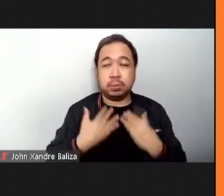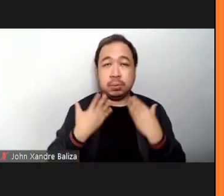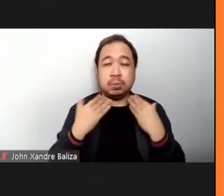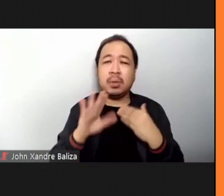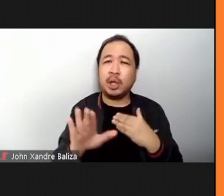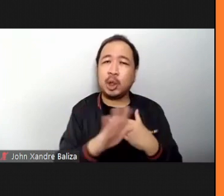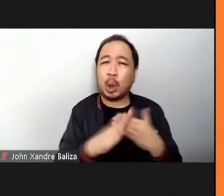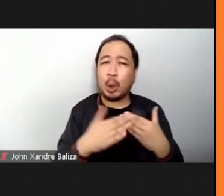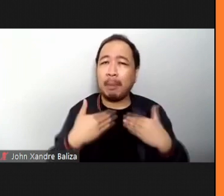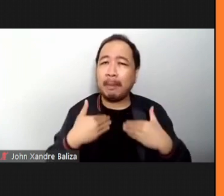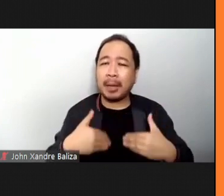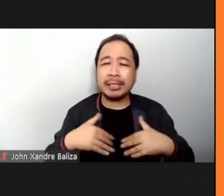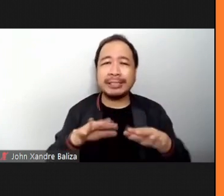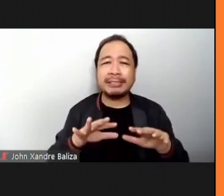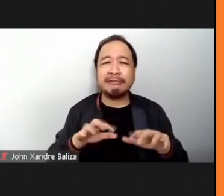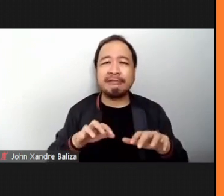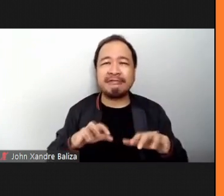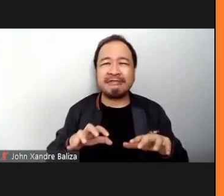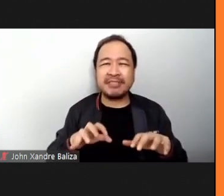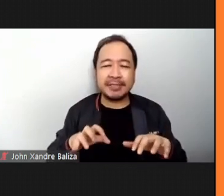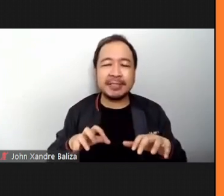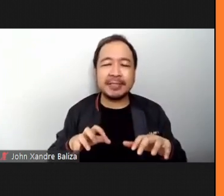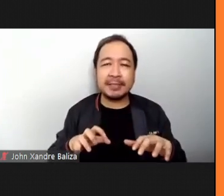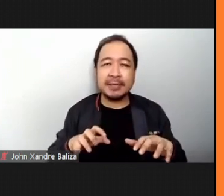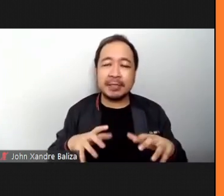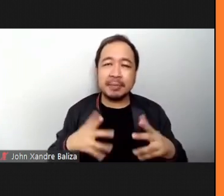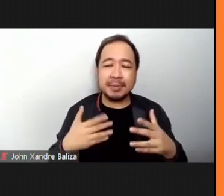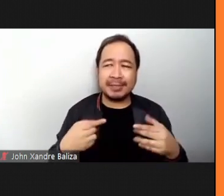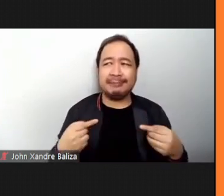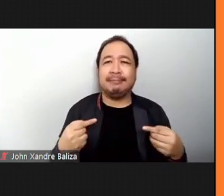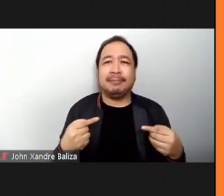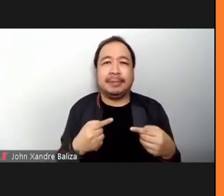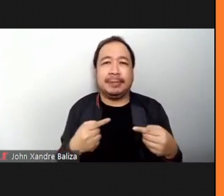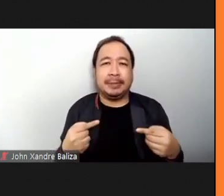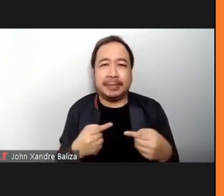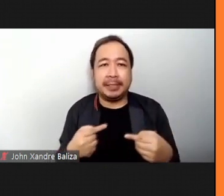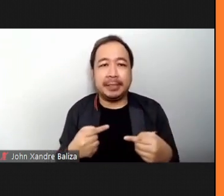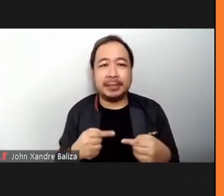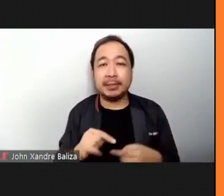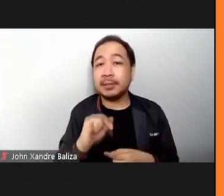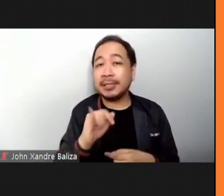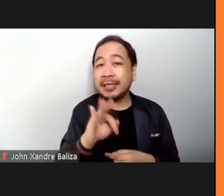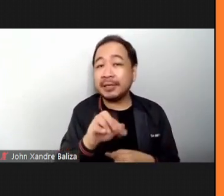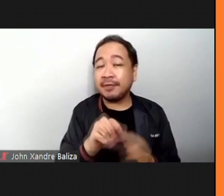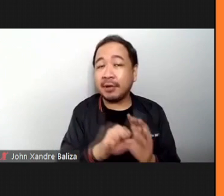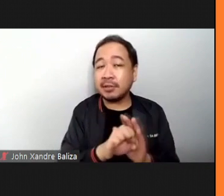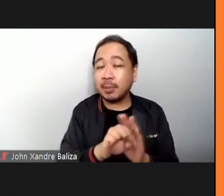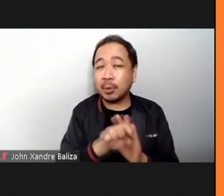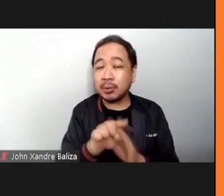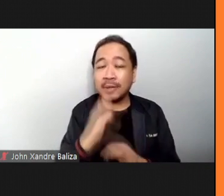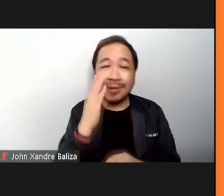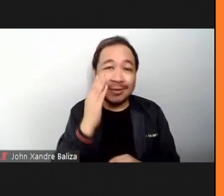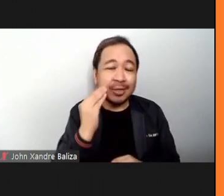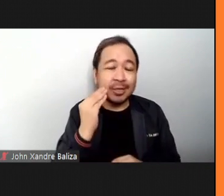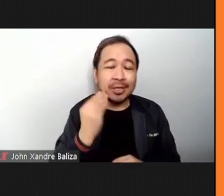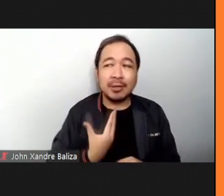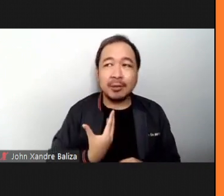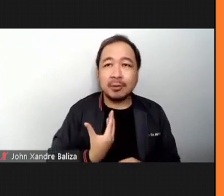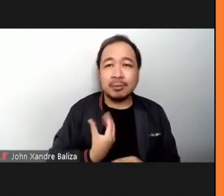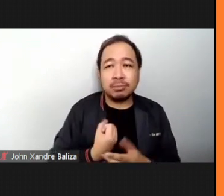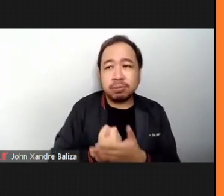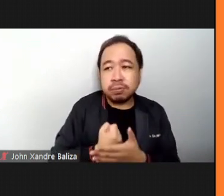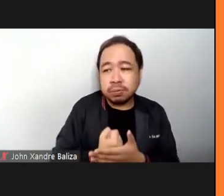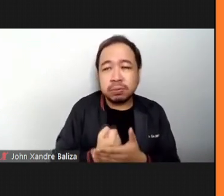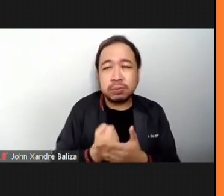that are very tense. Diba when we are nervous or worried or thinking so much,